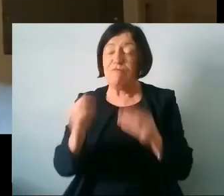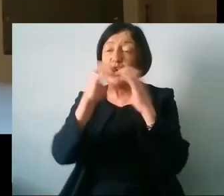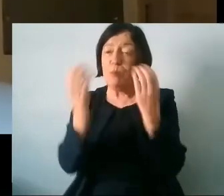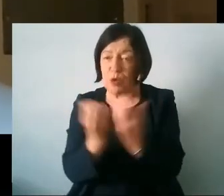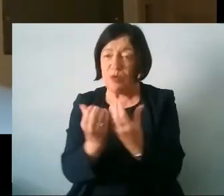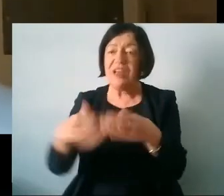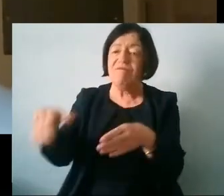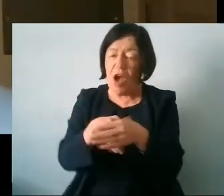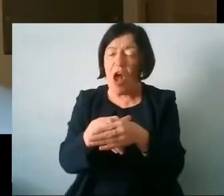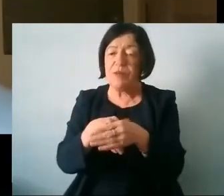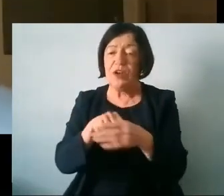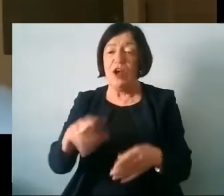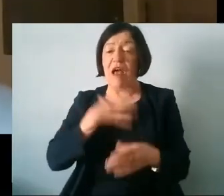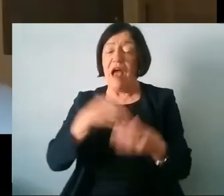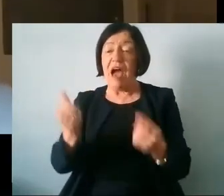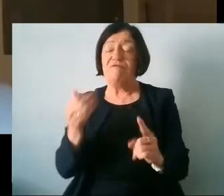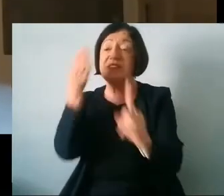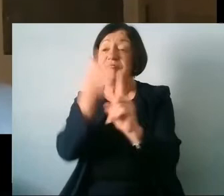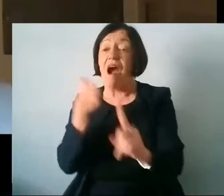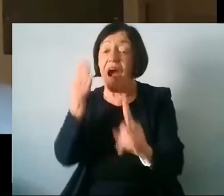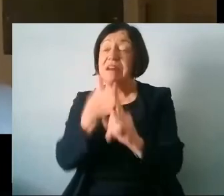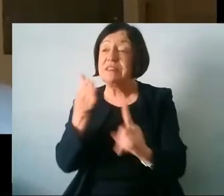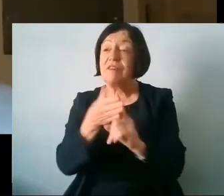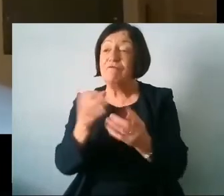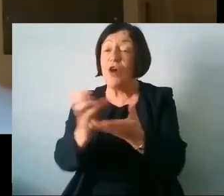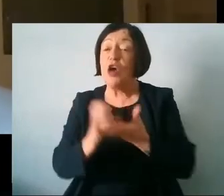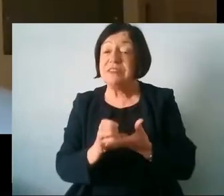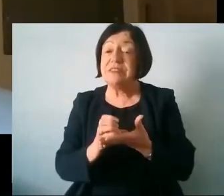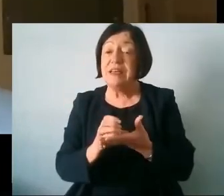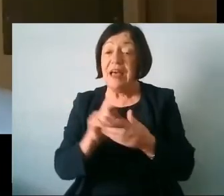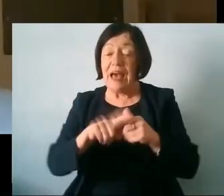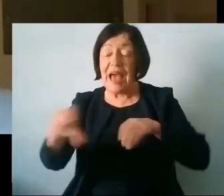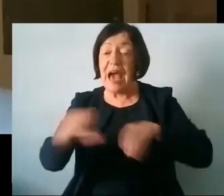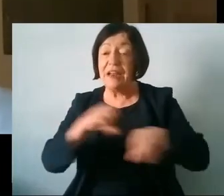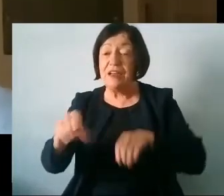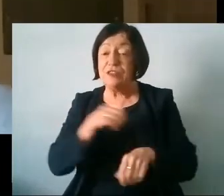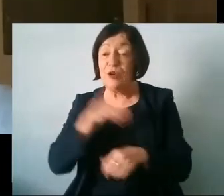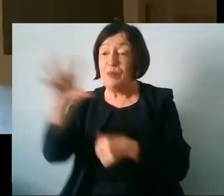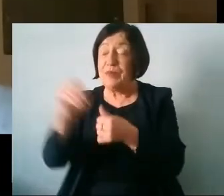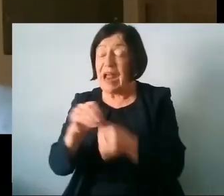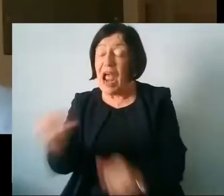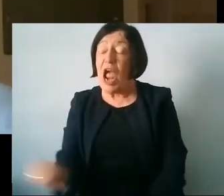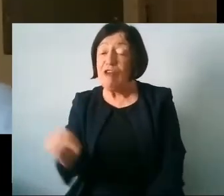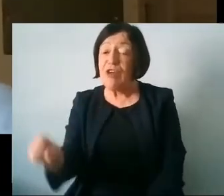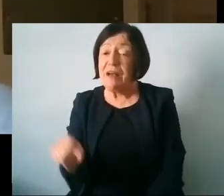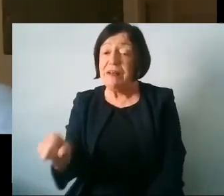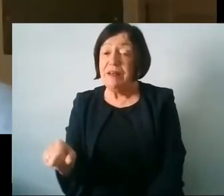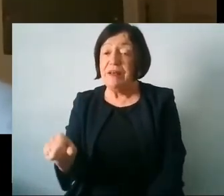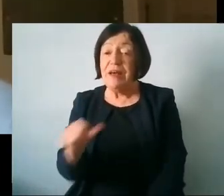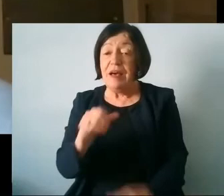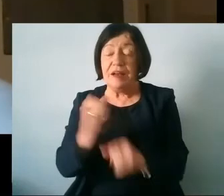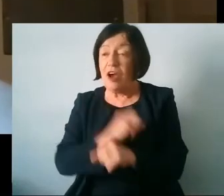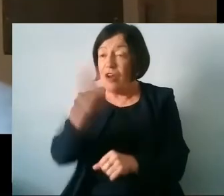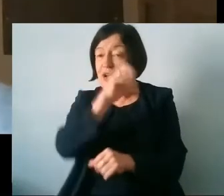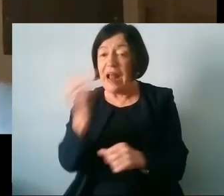it's no good having targeting targeted funds and allocating them to a particular area and then not seeking any